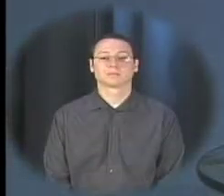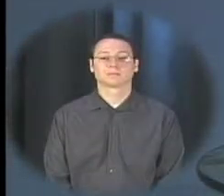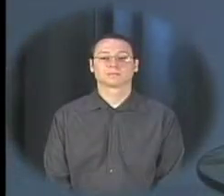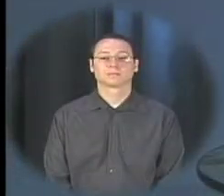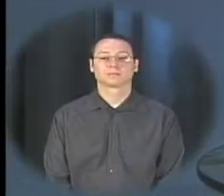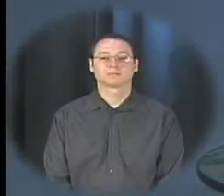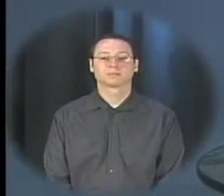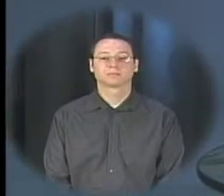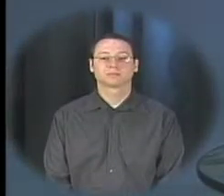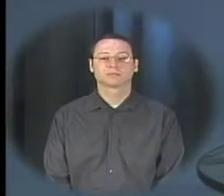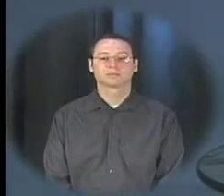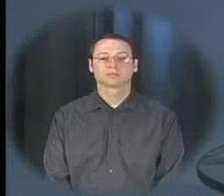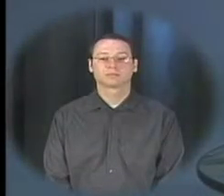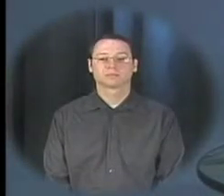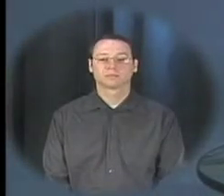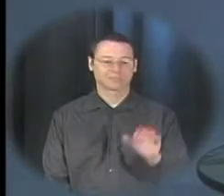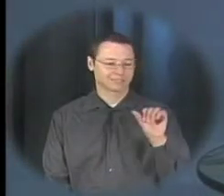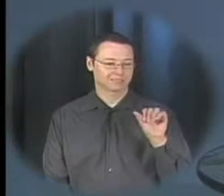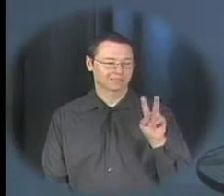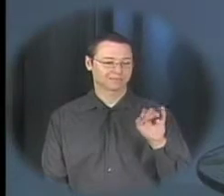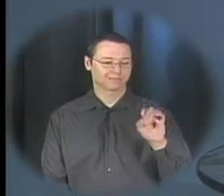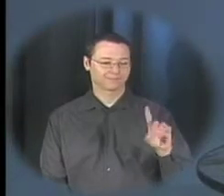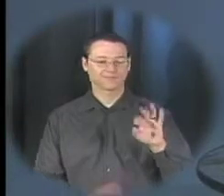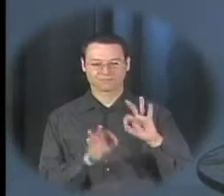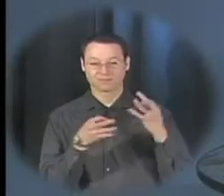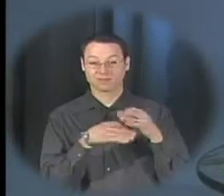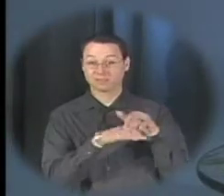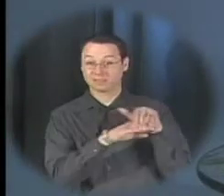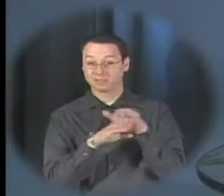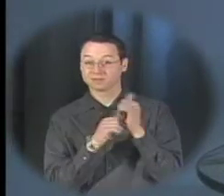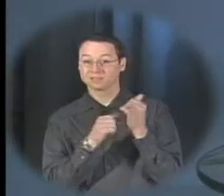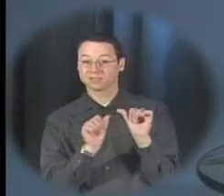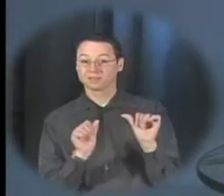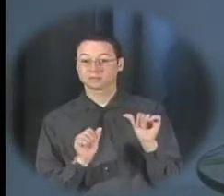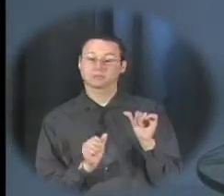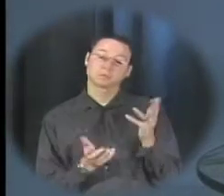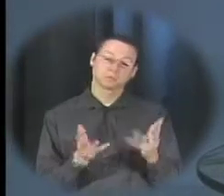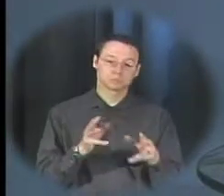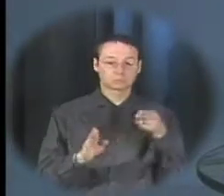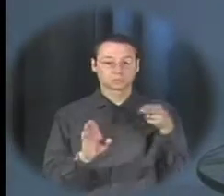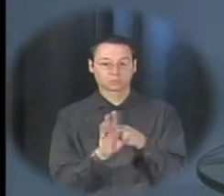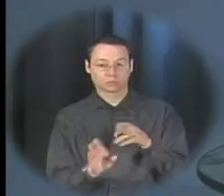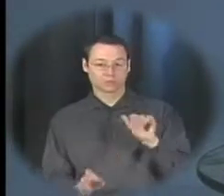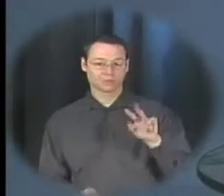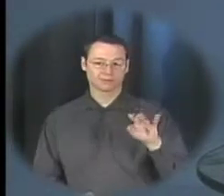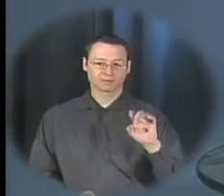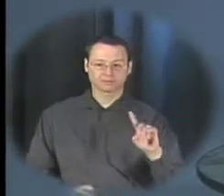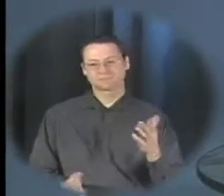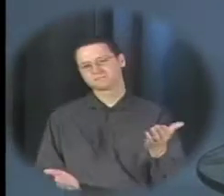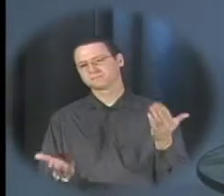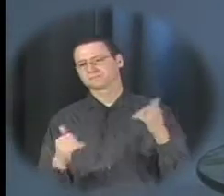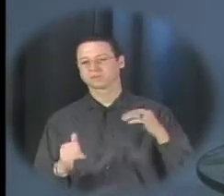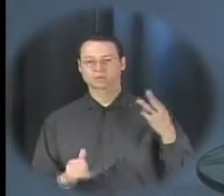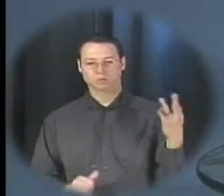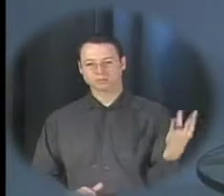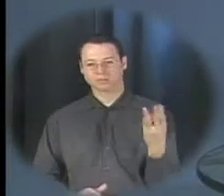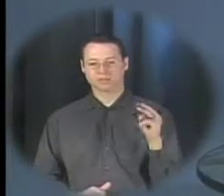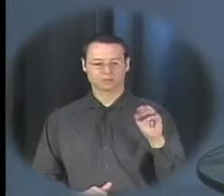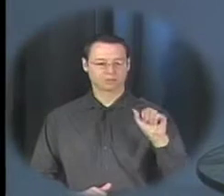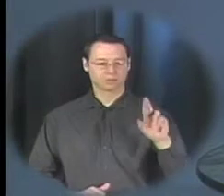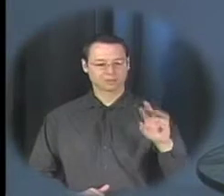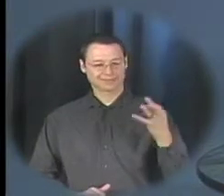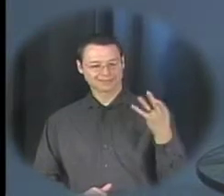AVID family night for current and prospective AVID students please join us on Wednesday March 19th from 6 30